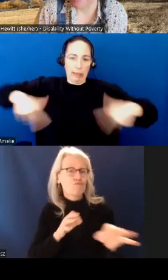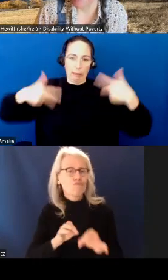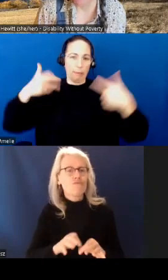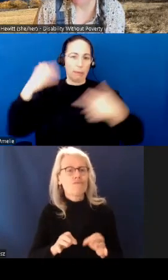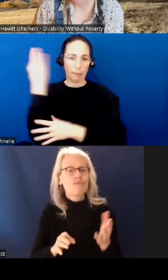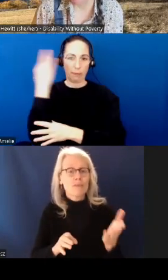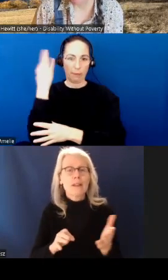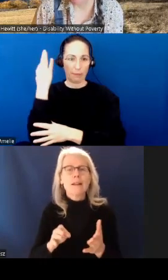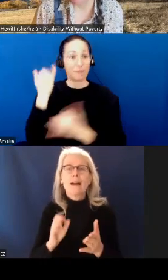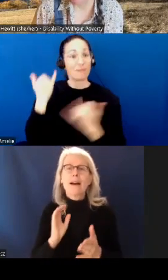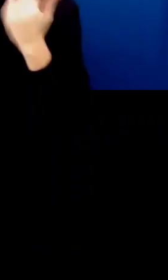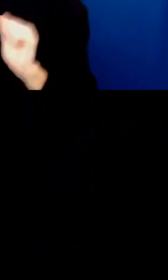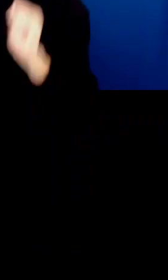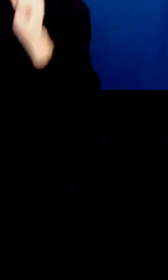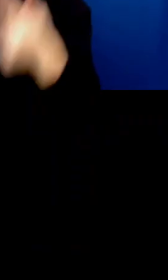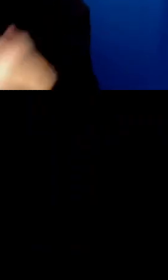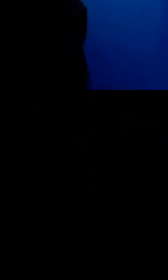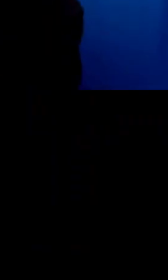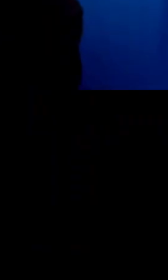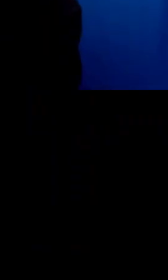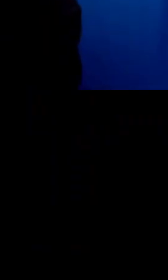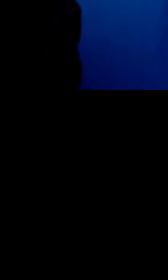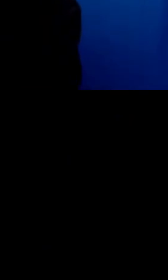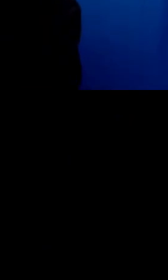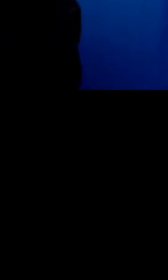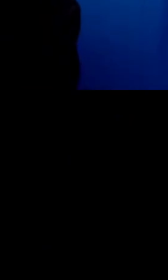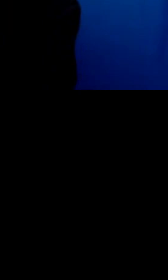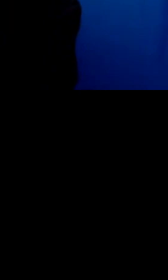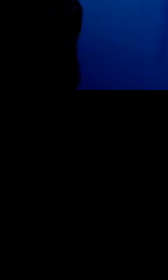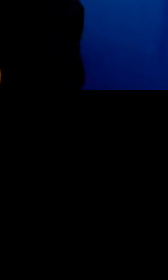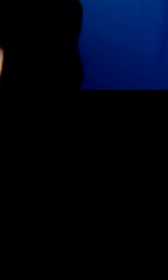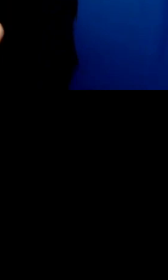land acknowledgement and some more,